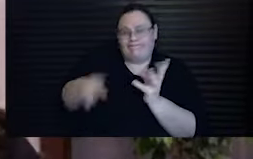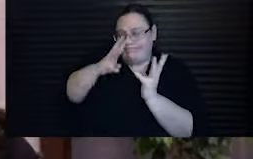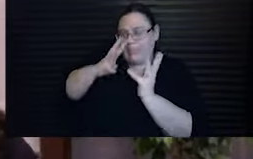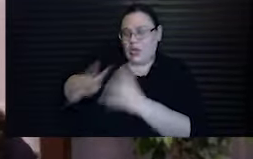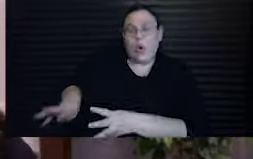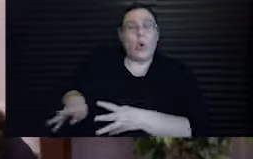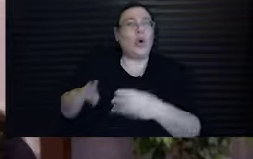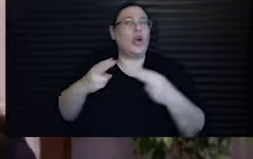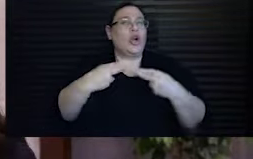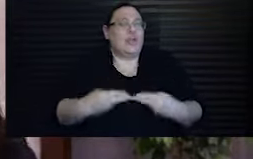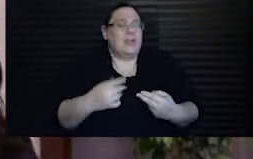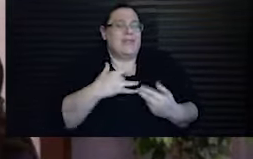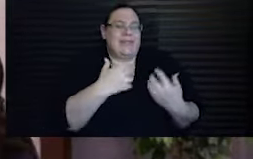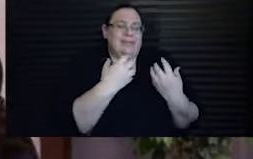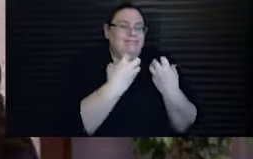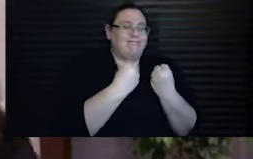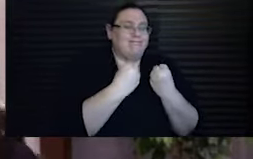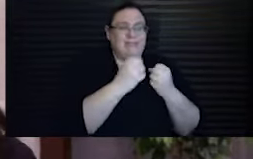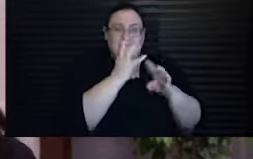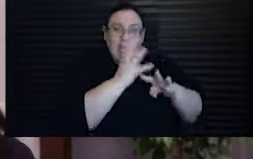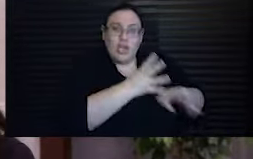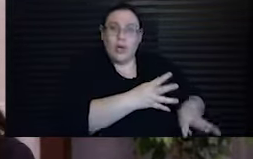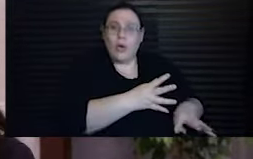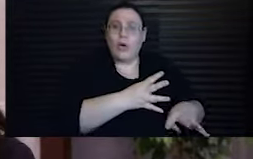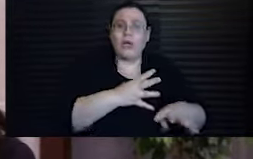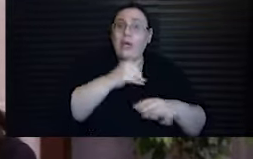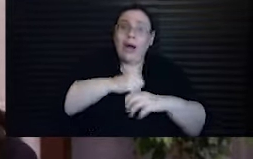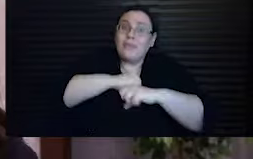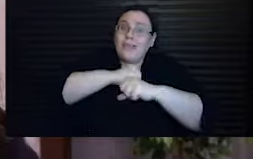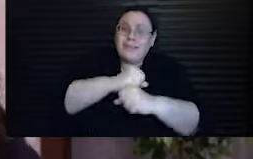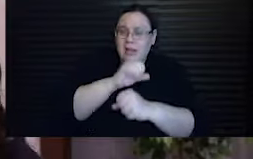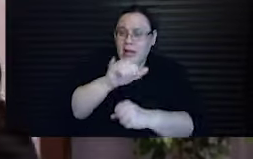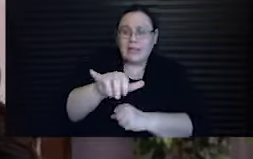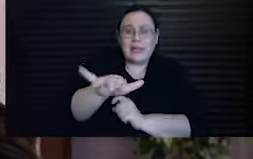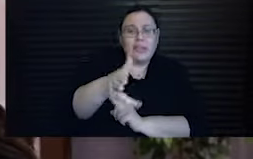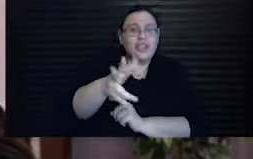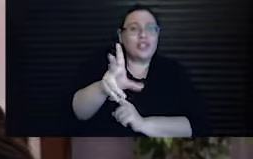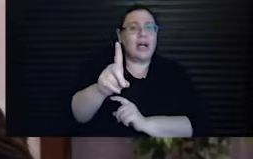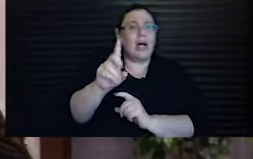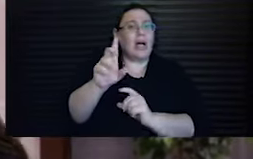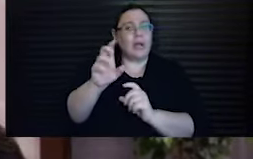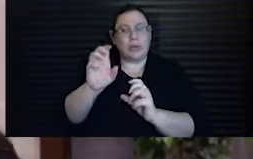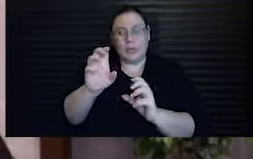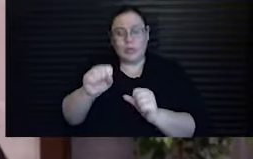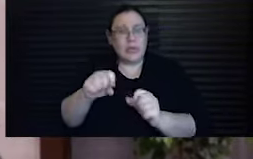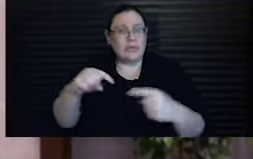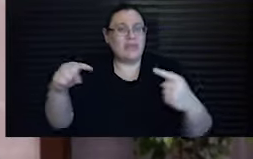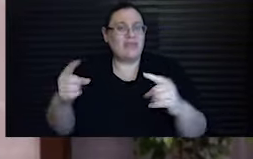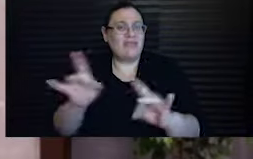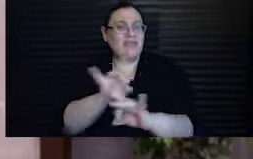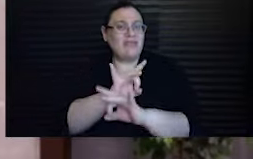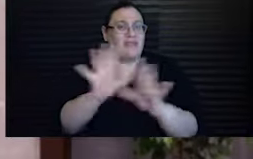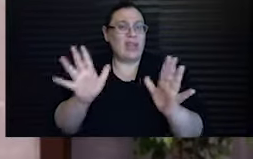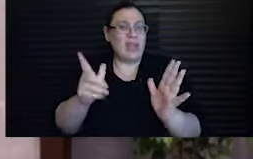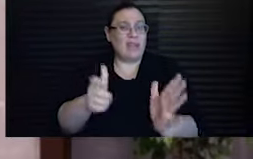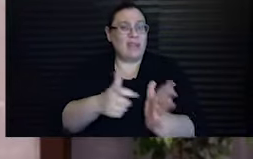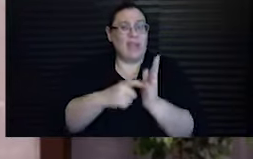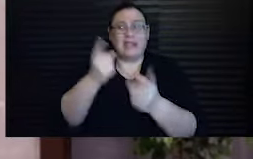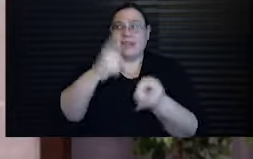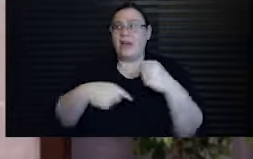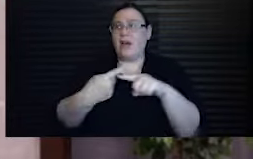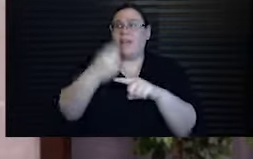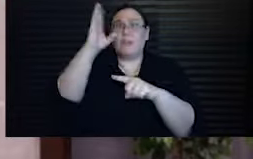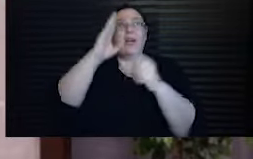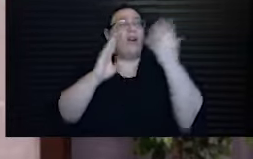most human instincts, even to protect a vulnerable child in order to fulfill the demands made by an often impulsive